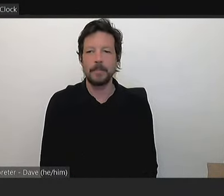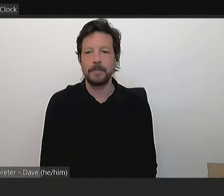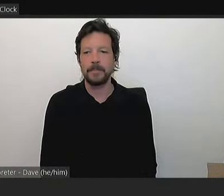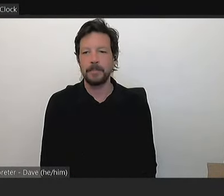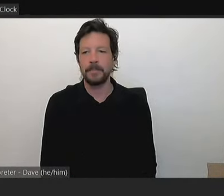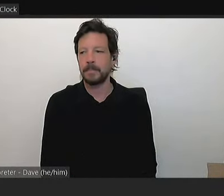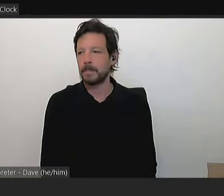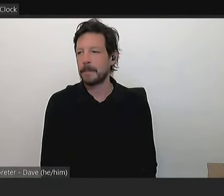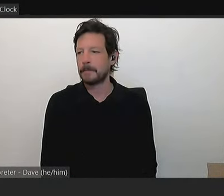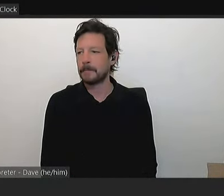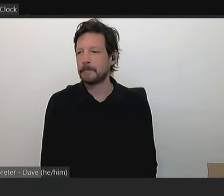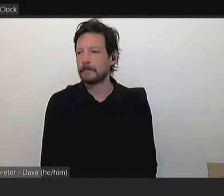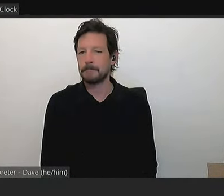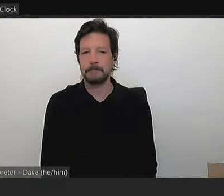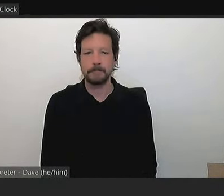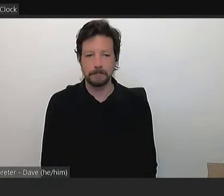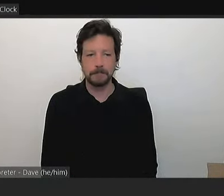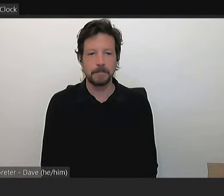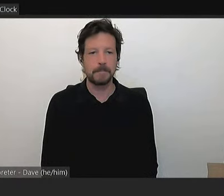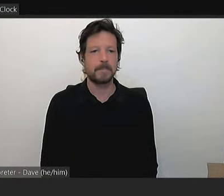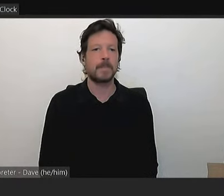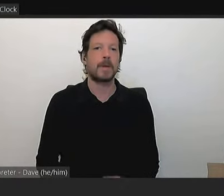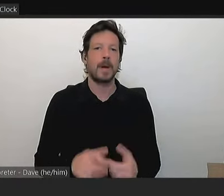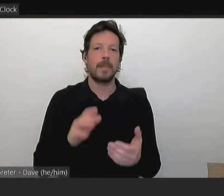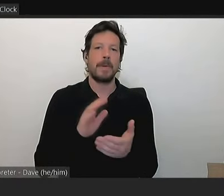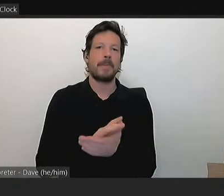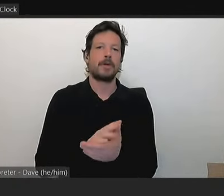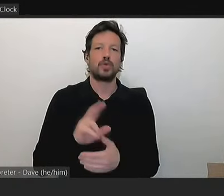I'm happy to second Mayor Williams. Thanks.